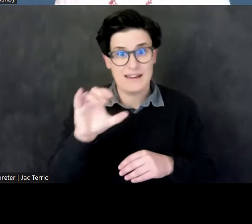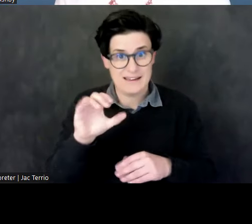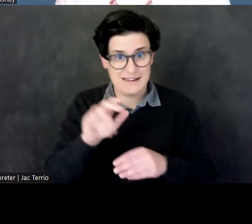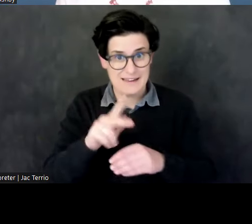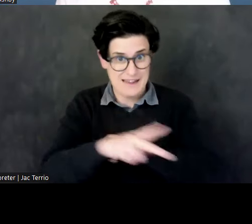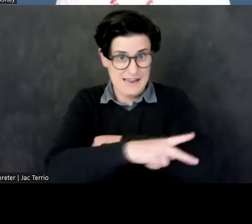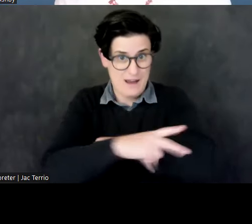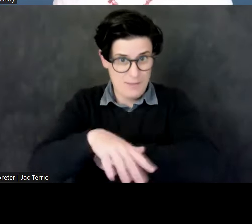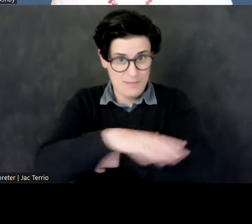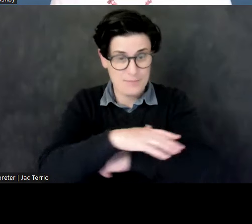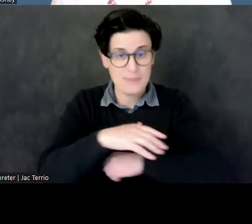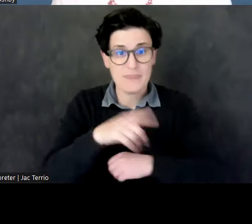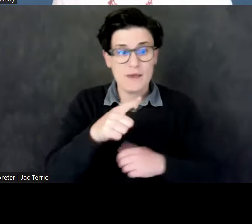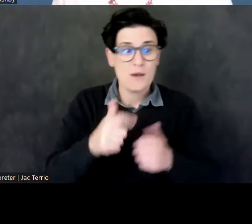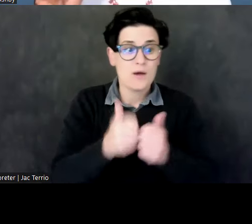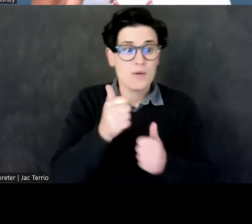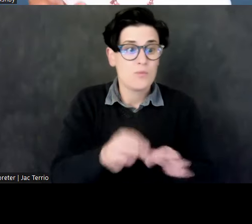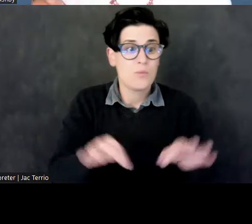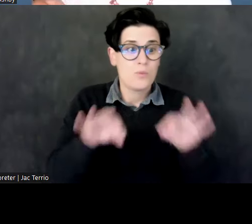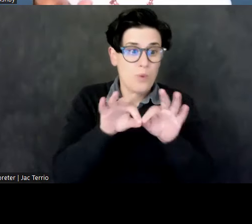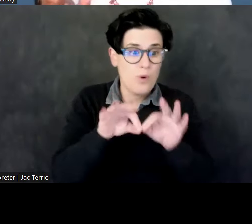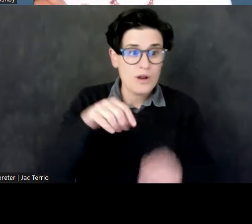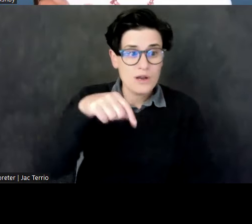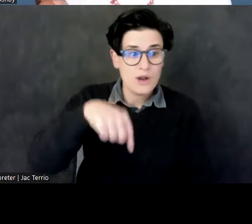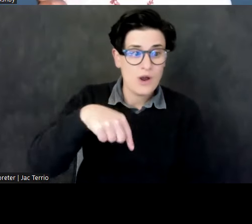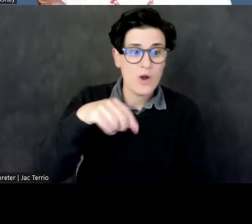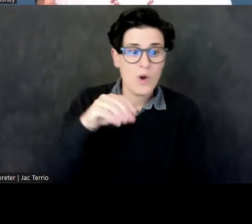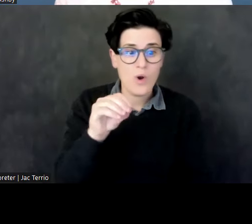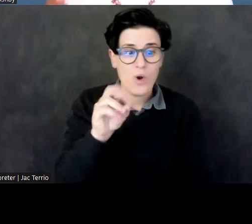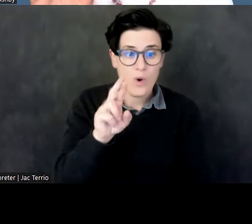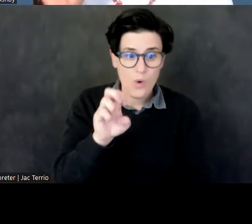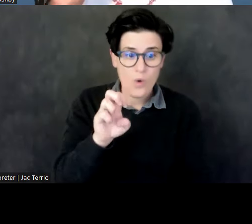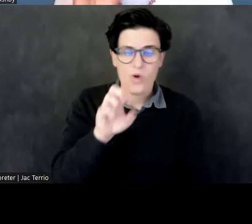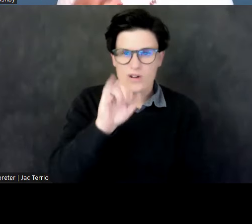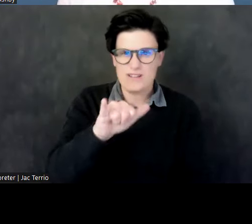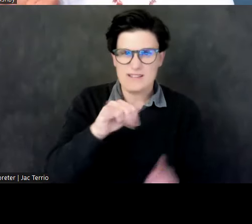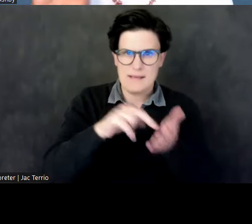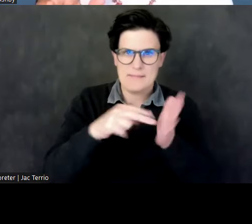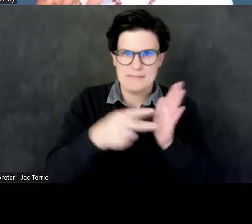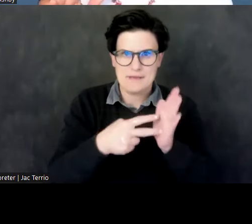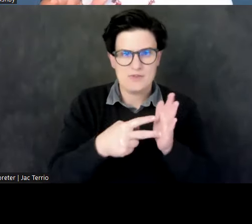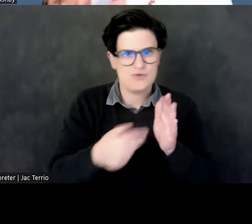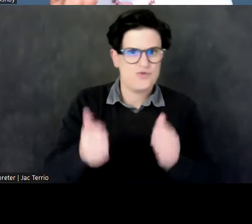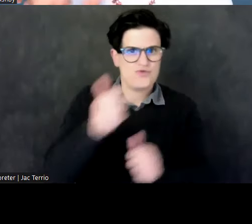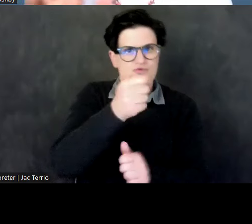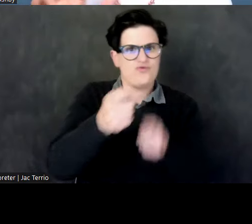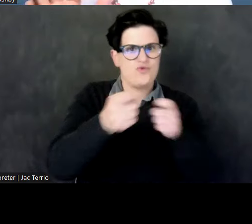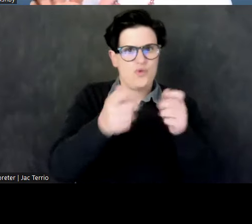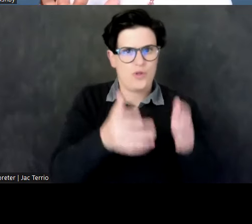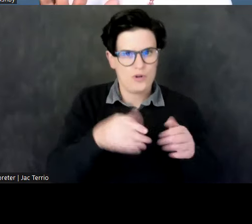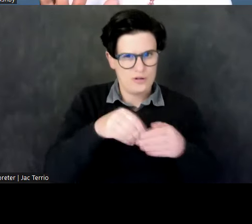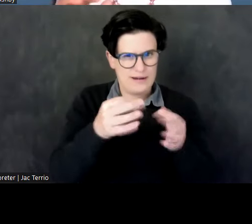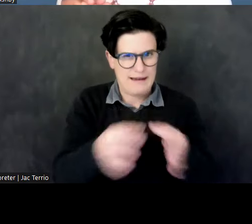being Kor, that designates the ruler in the language of Meroe, which